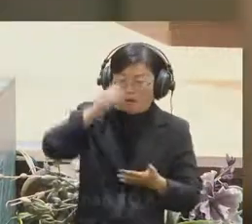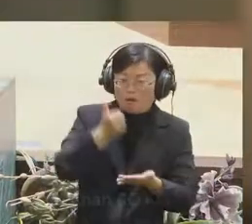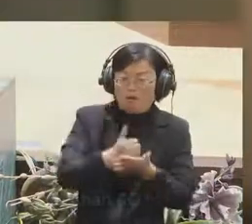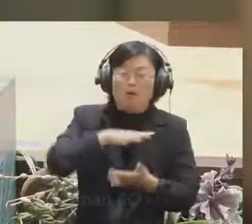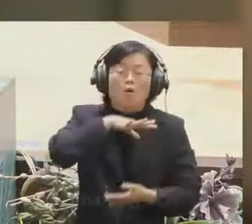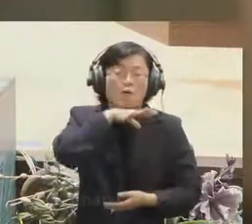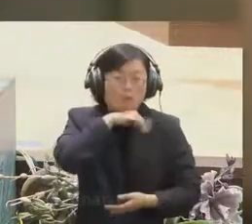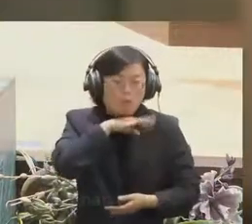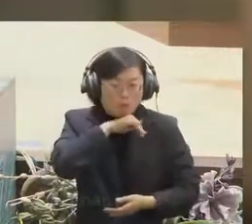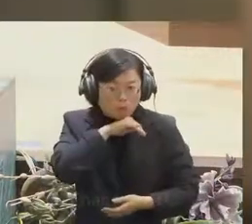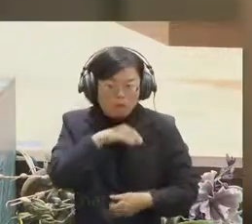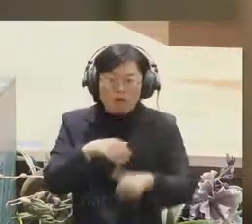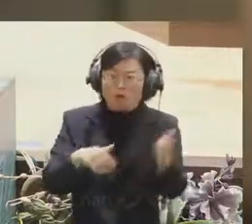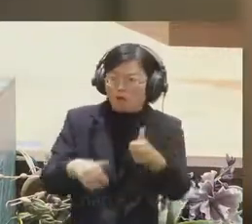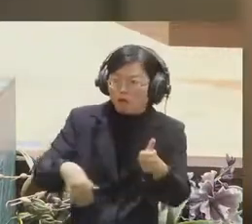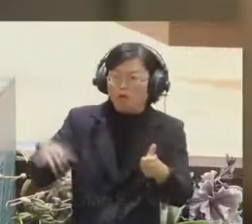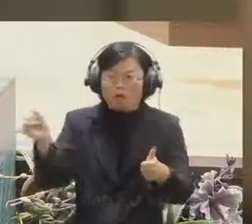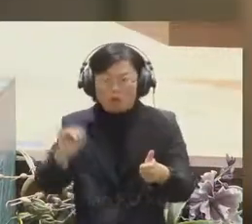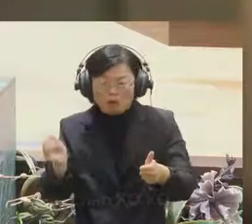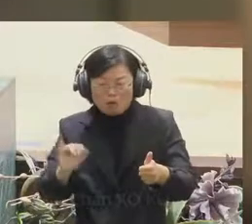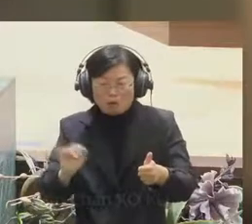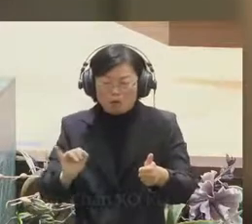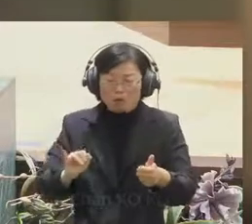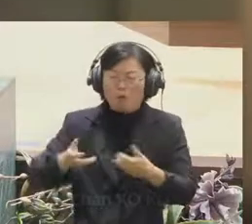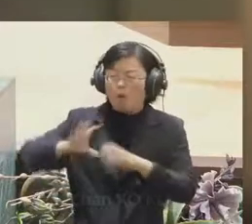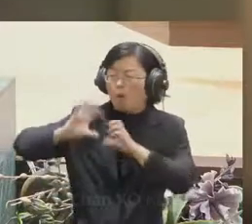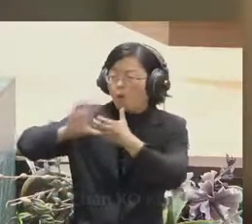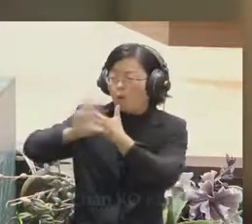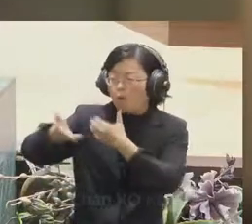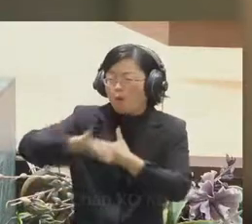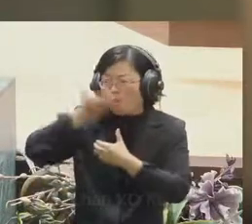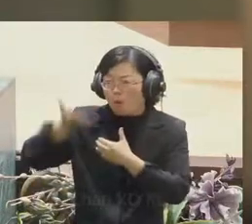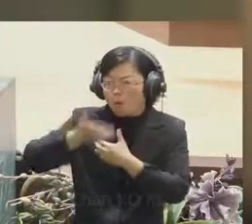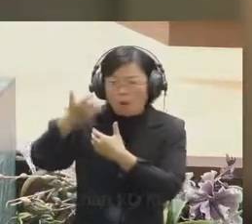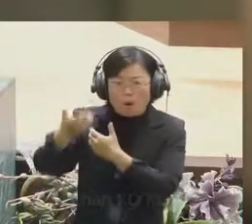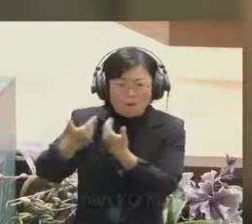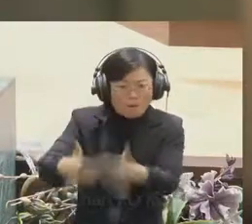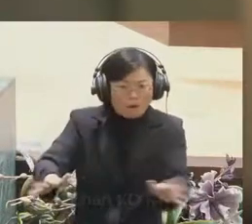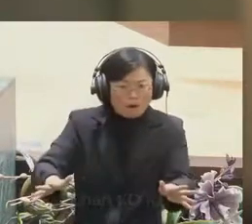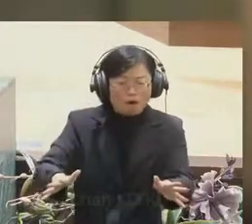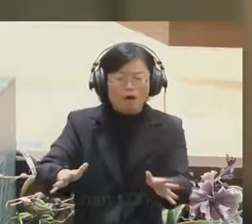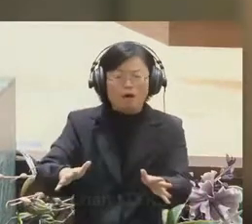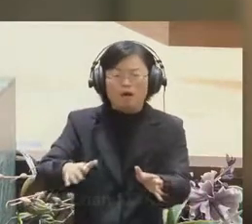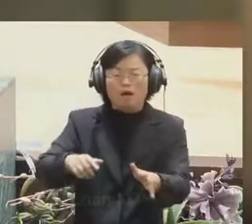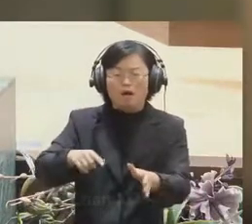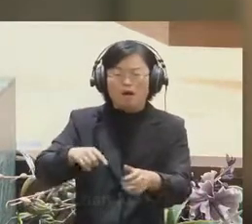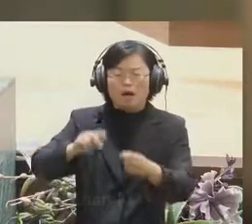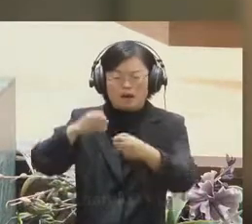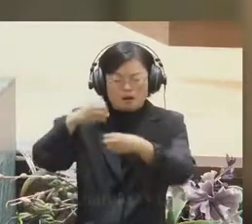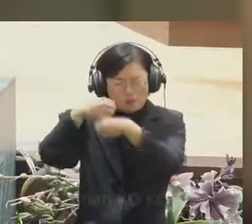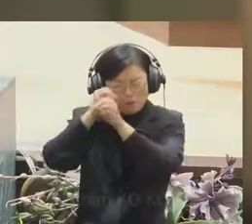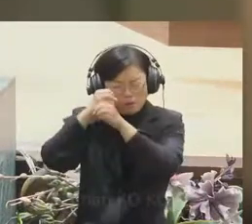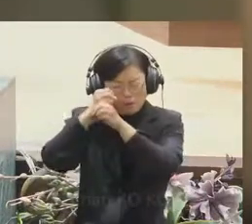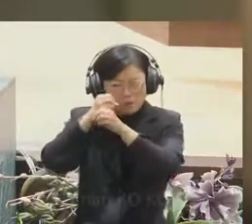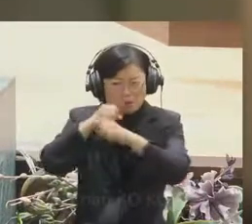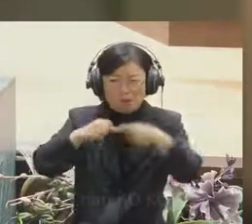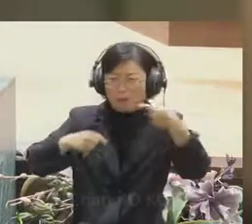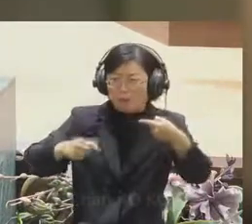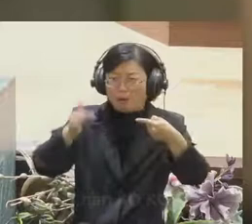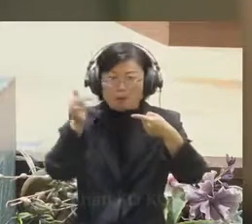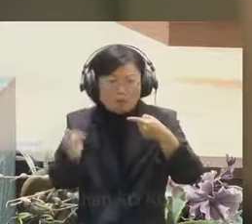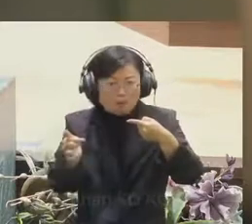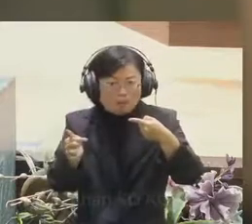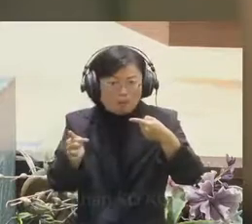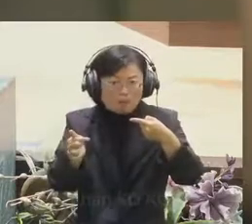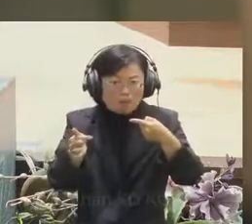or whether they have to travel to the other countries or do they have any contact and so on.